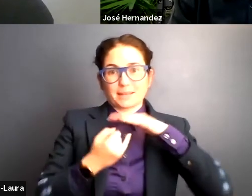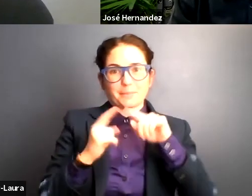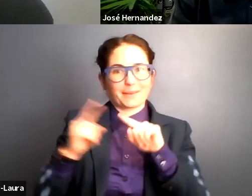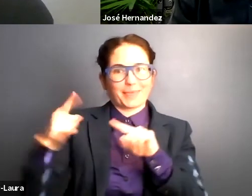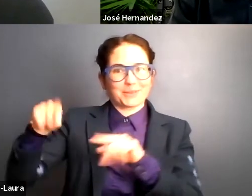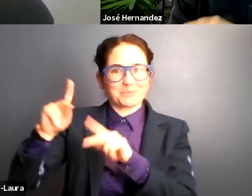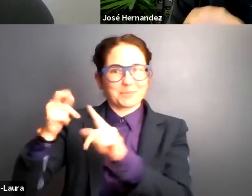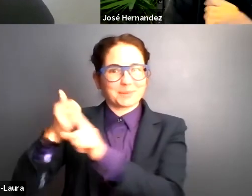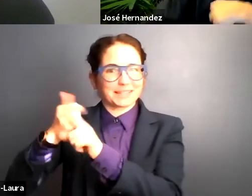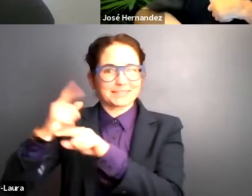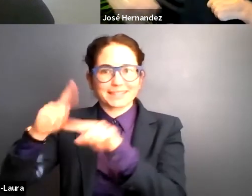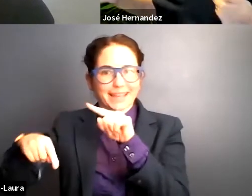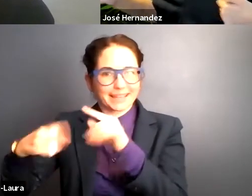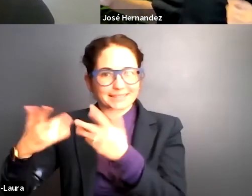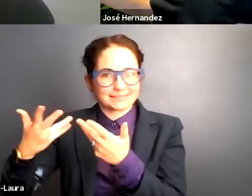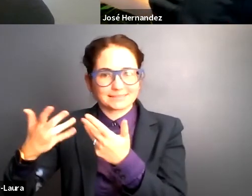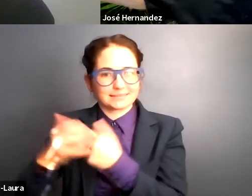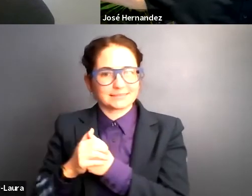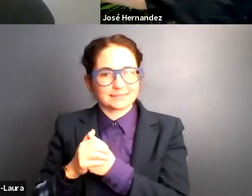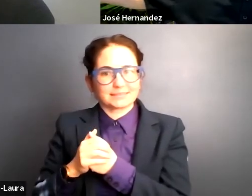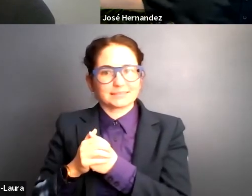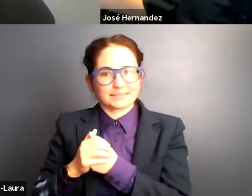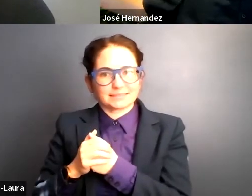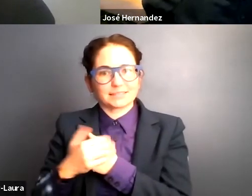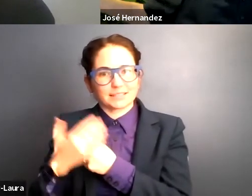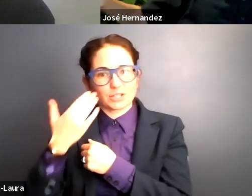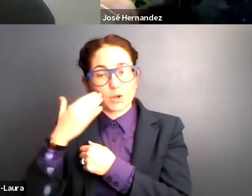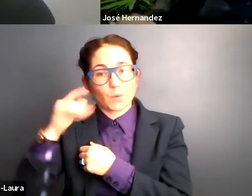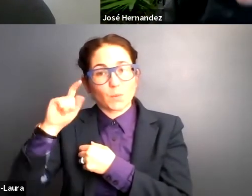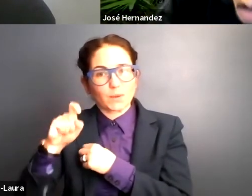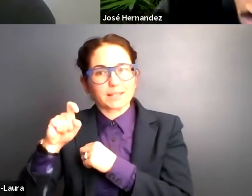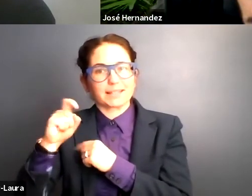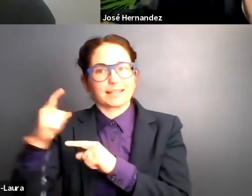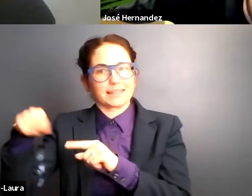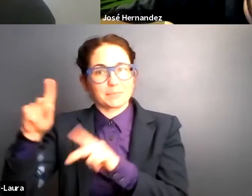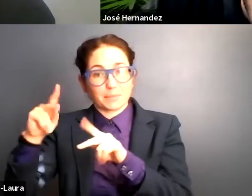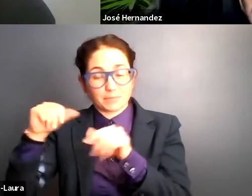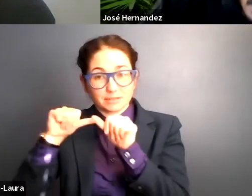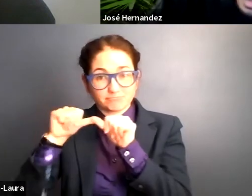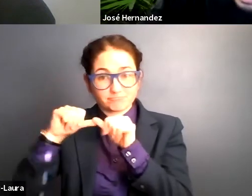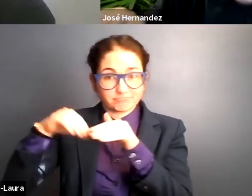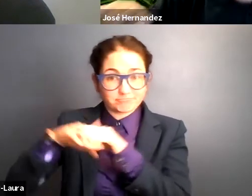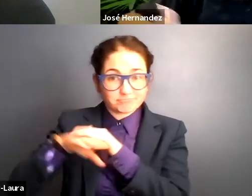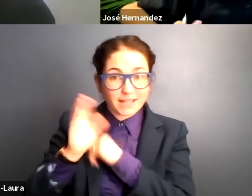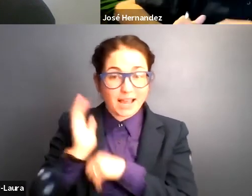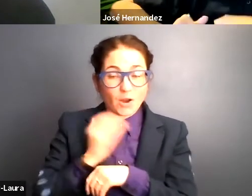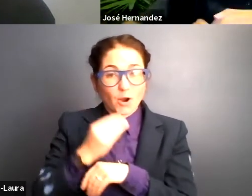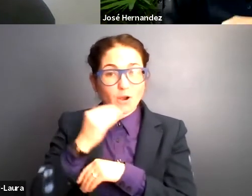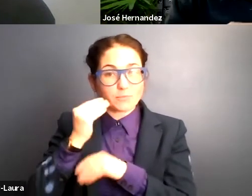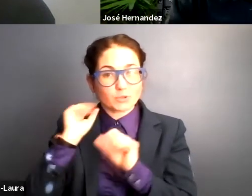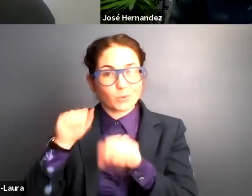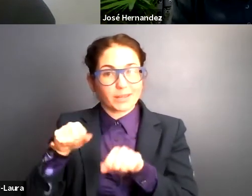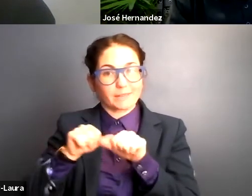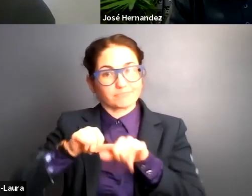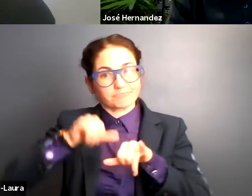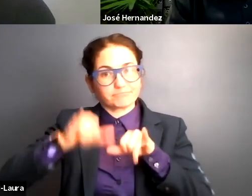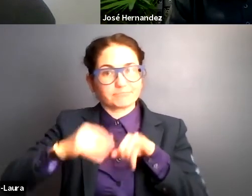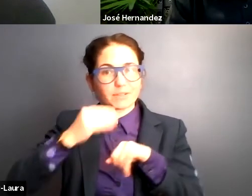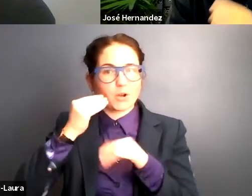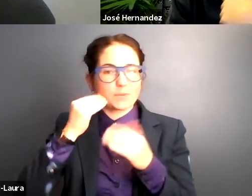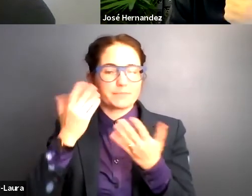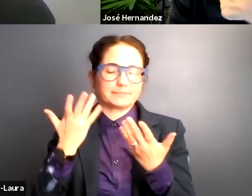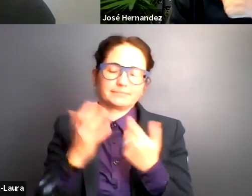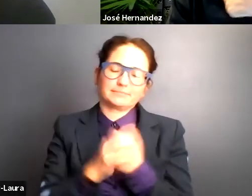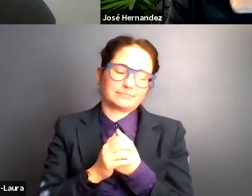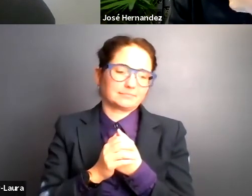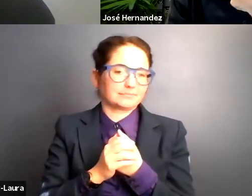isolating and they need to come into our homes to help us, to keep us in our homes. So there's a lot,